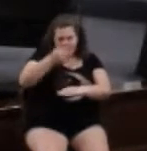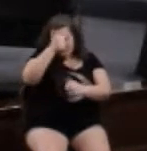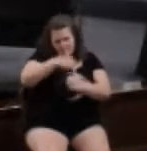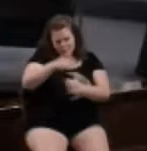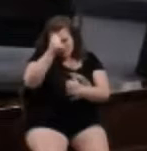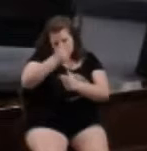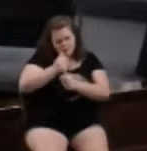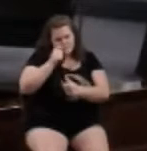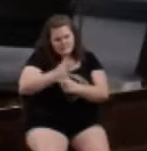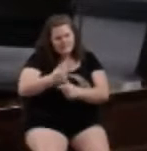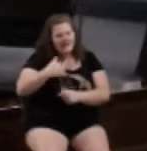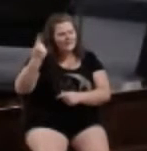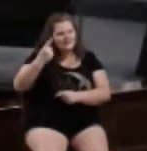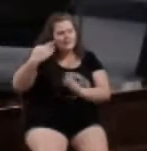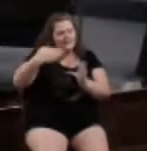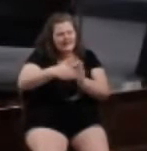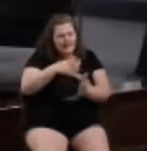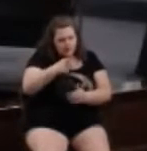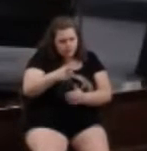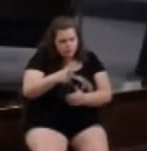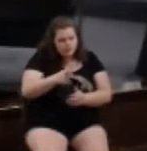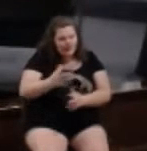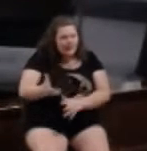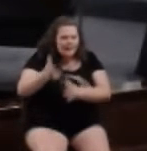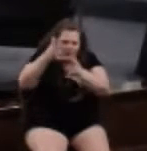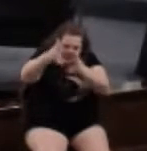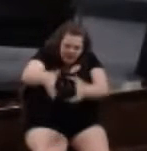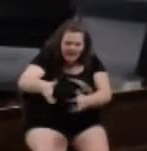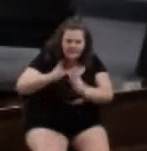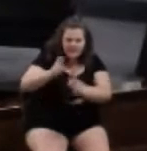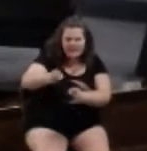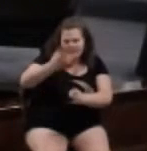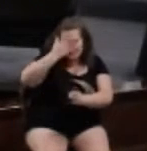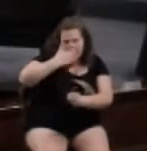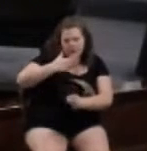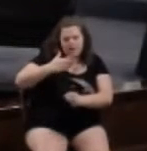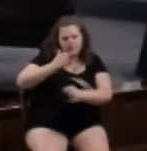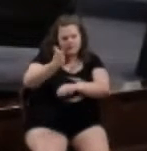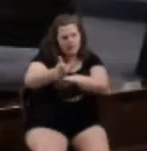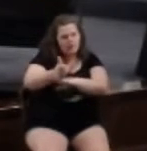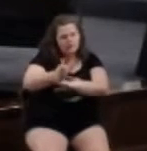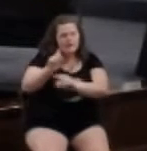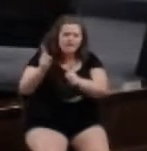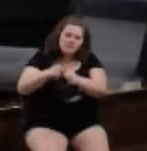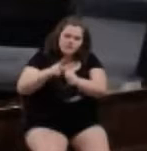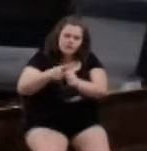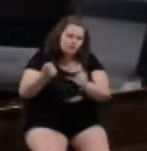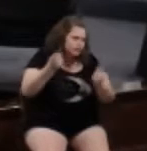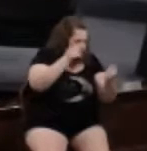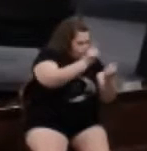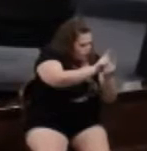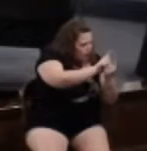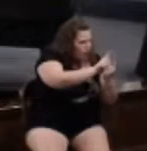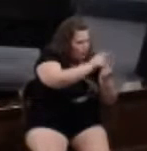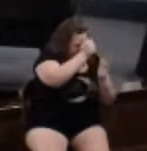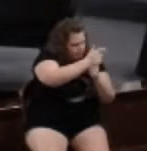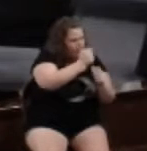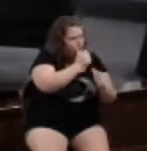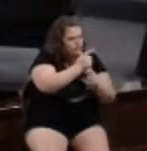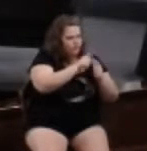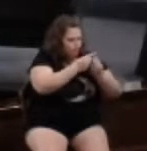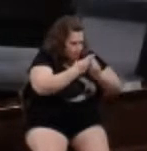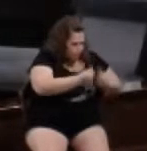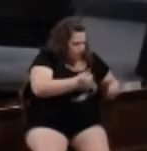brother or sister has something against you, leave your gift there in front of the altar. First, go and be reconciled to them,